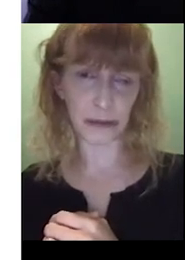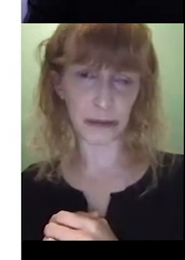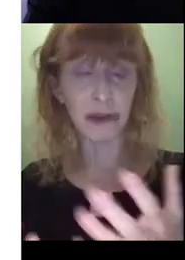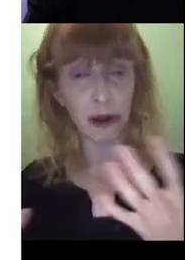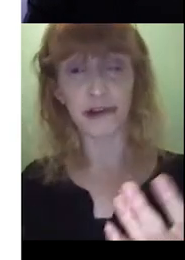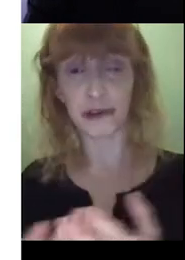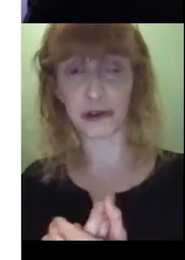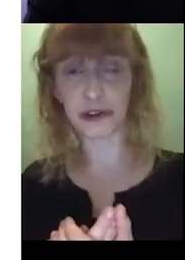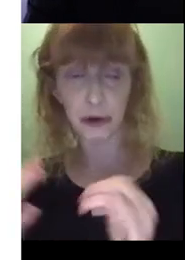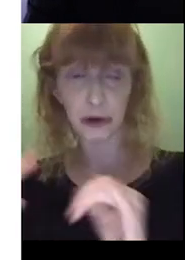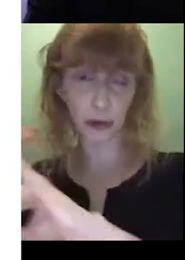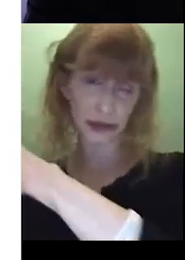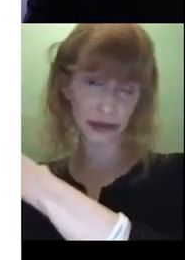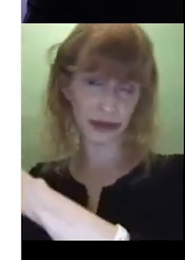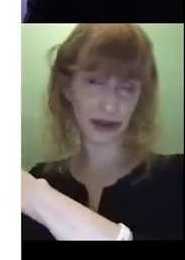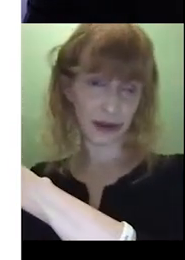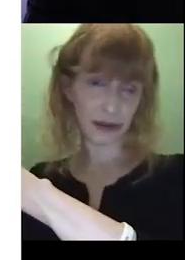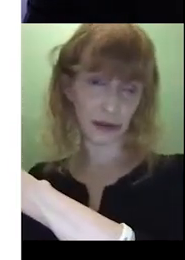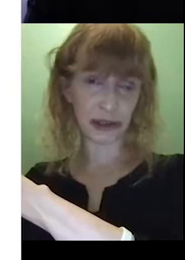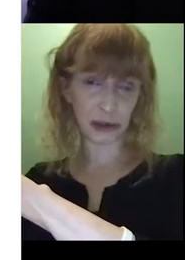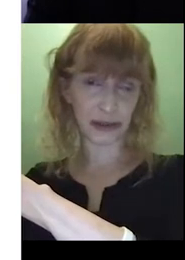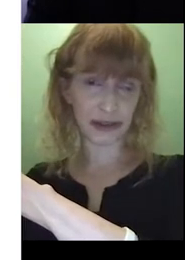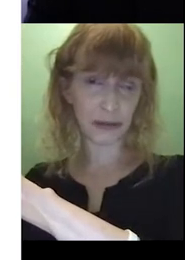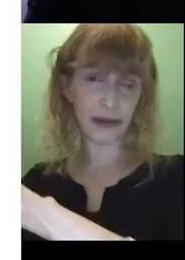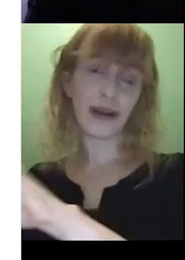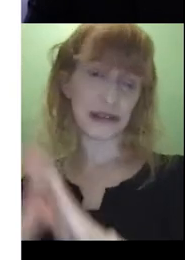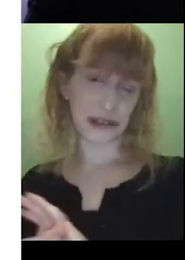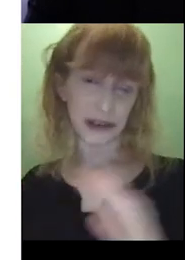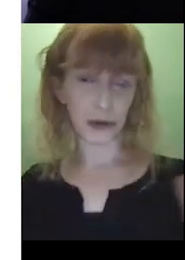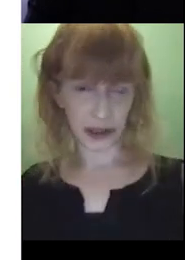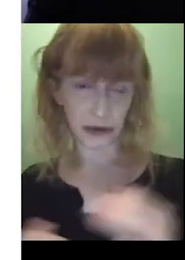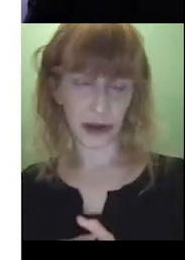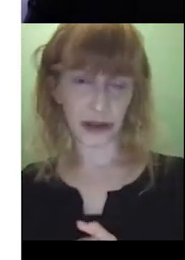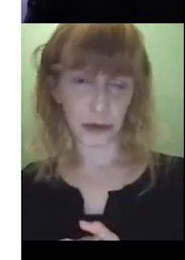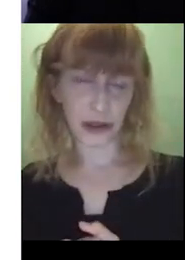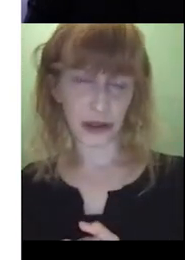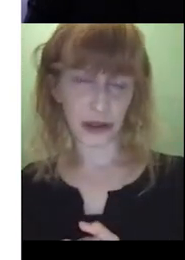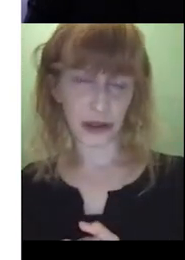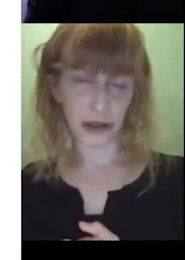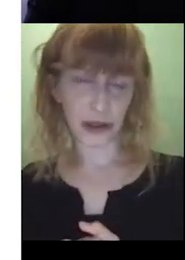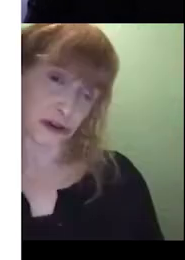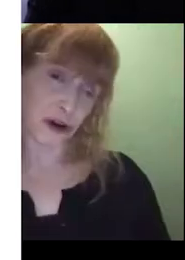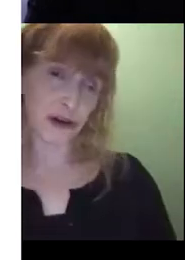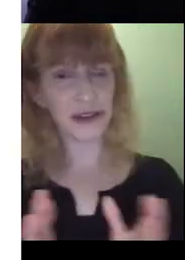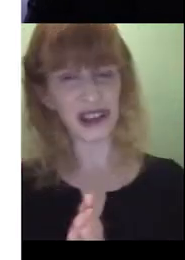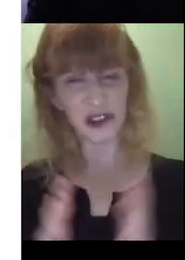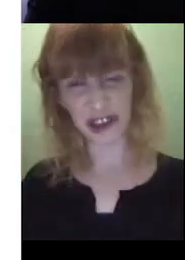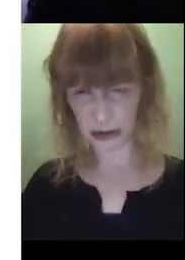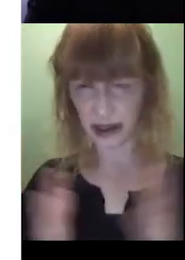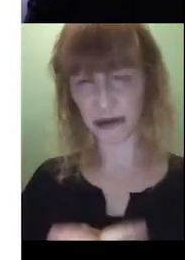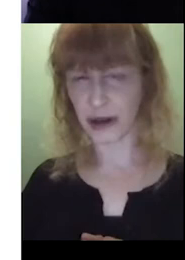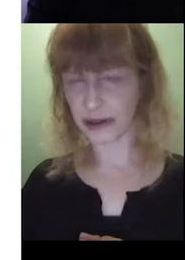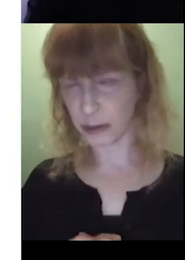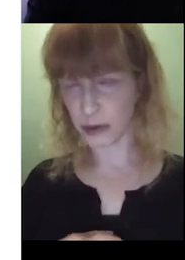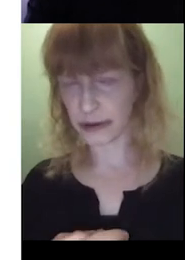if you're going to introduce the book with the first letter of his name, then stick with that throughout the book. If you're going to use dog, then you